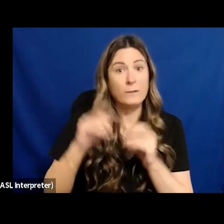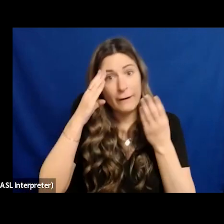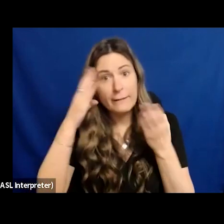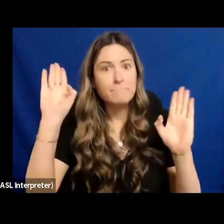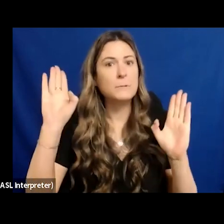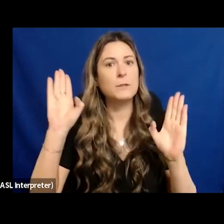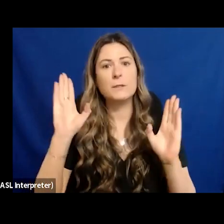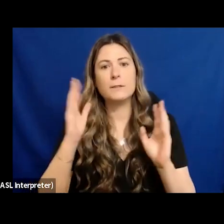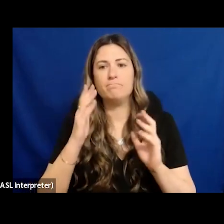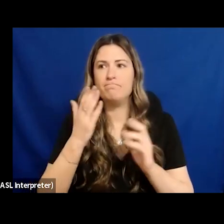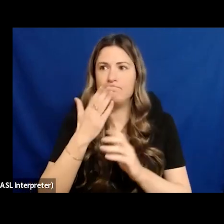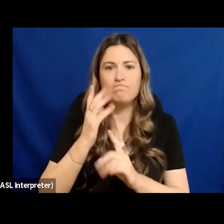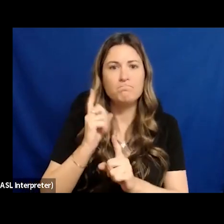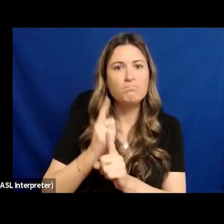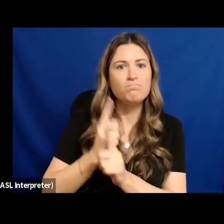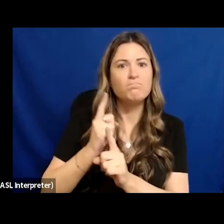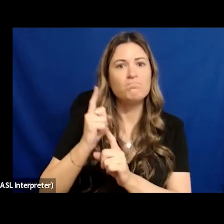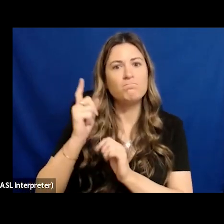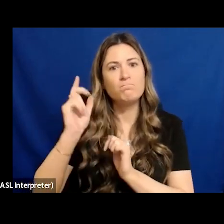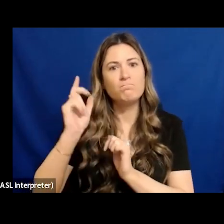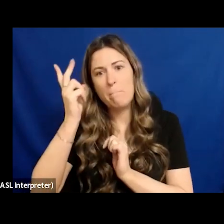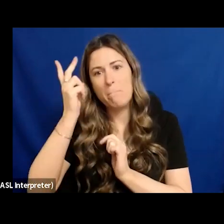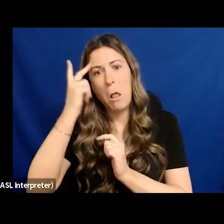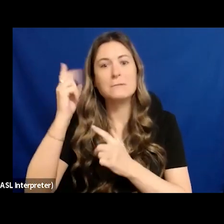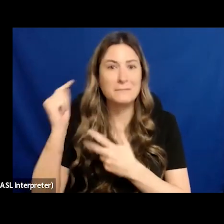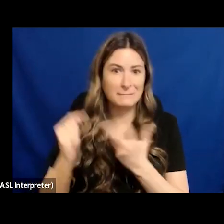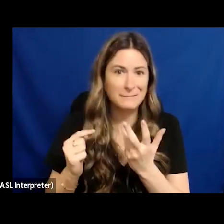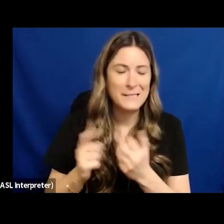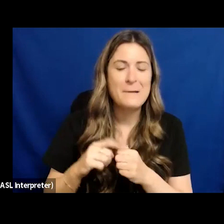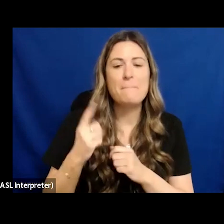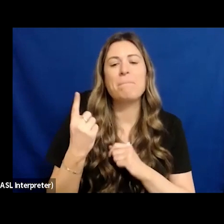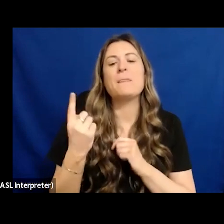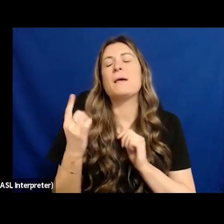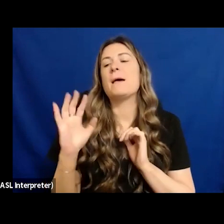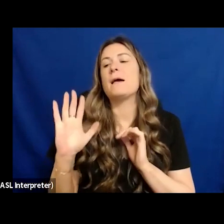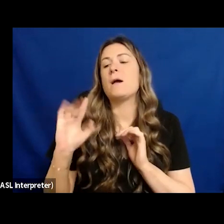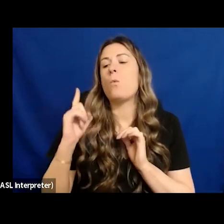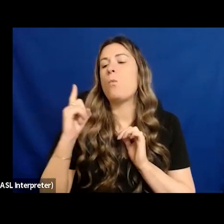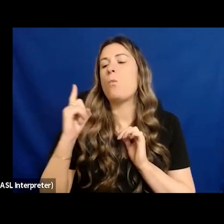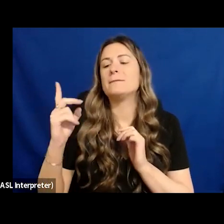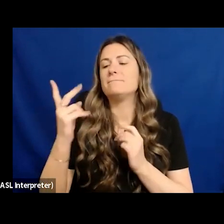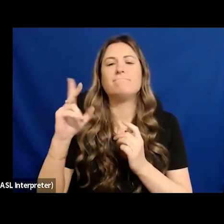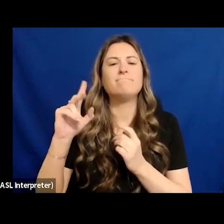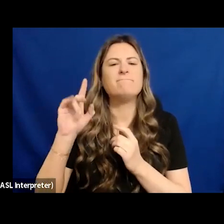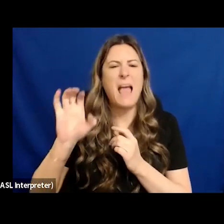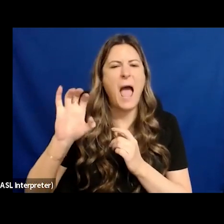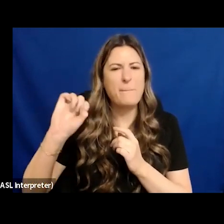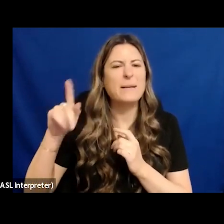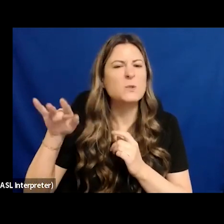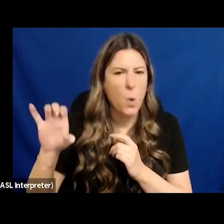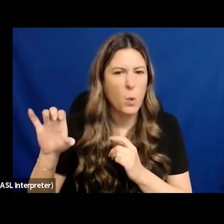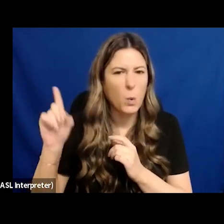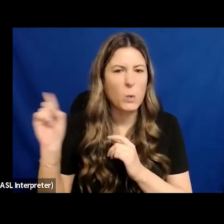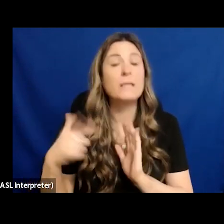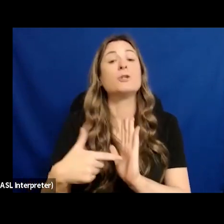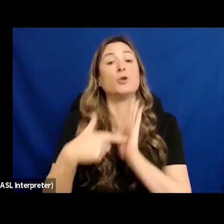back in the late 60s. And in one of the episodes, she demonstrated unconscious bias